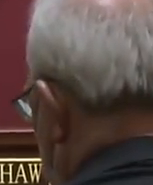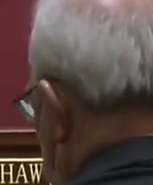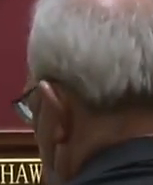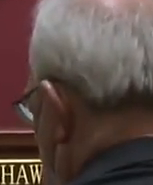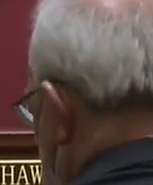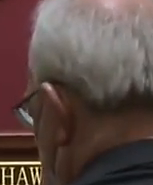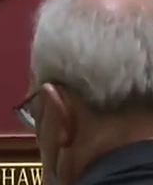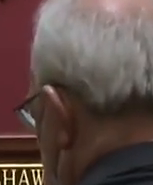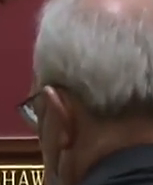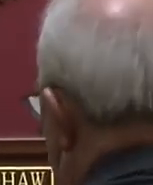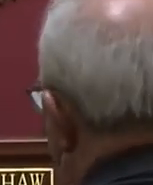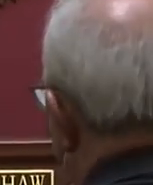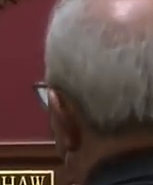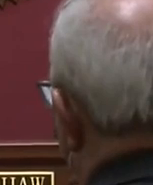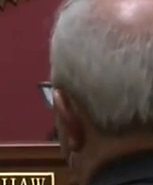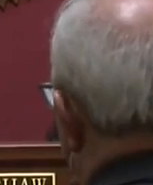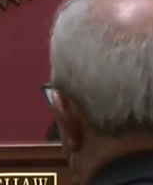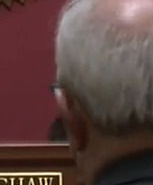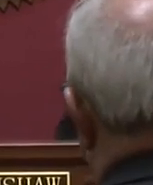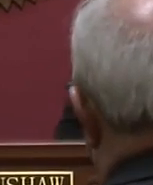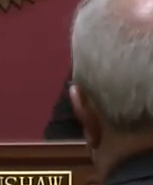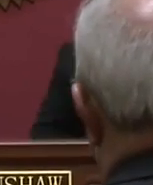I told you I'd make you smile.